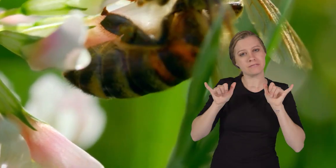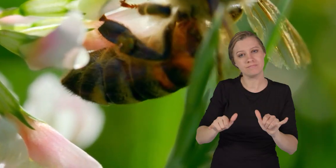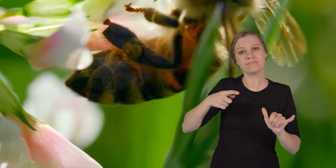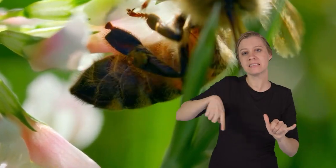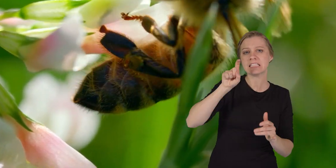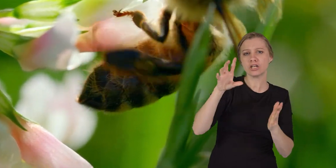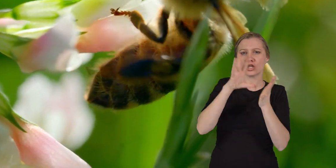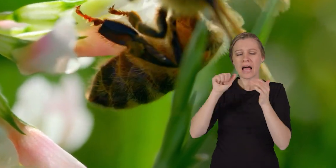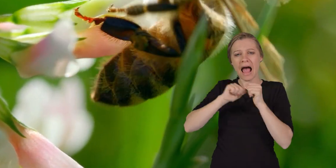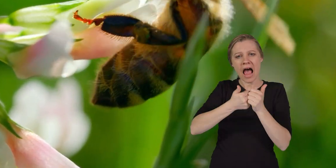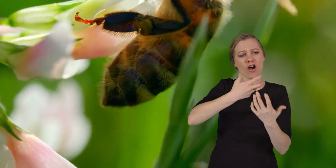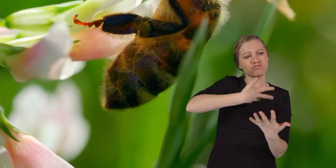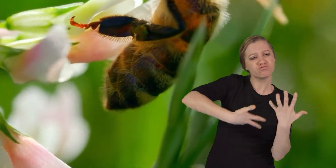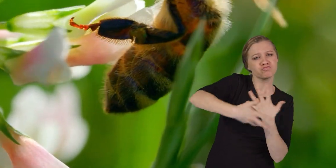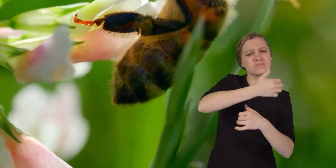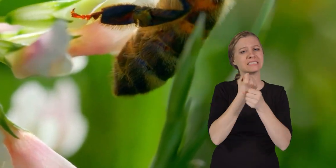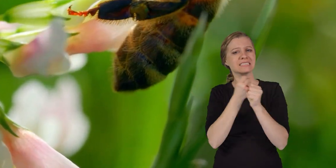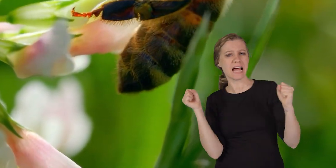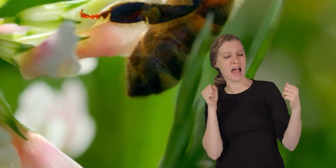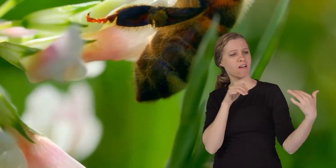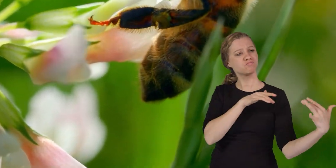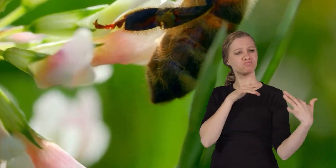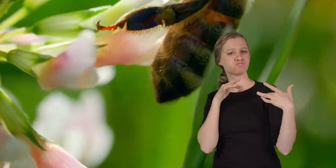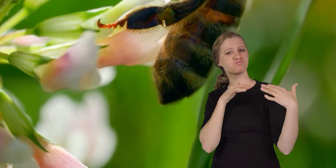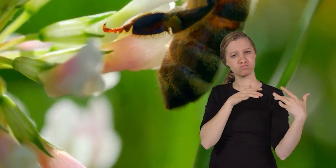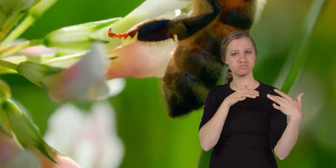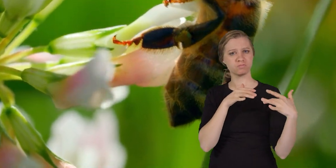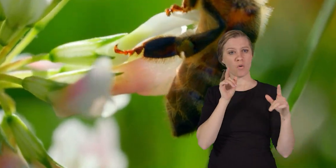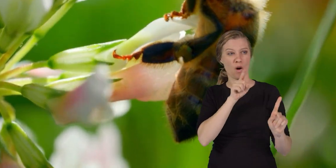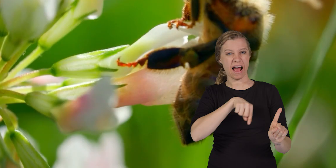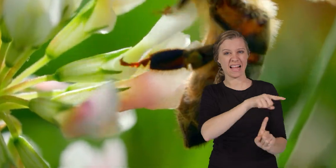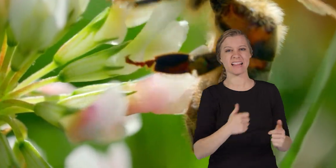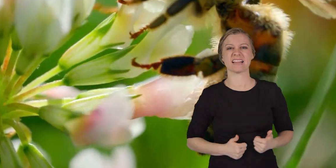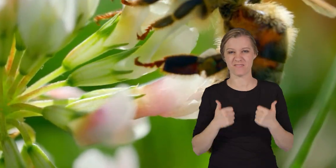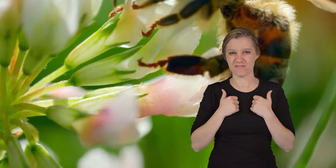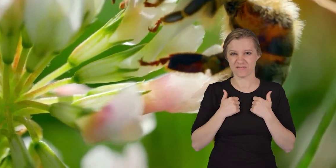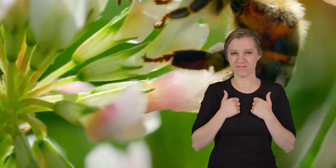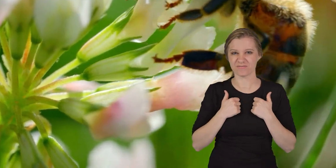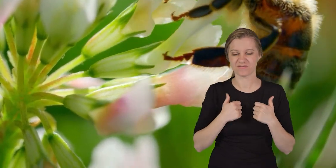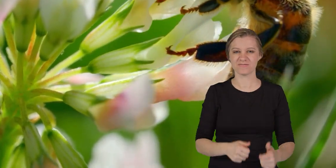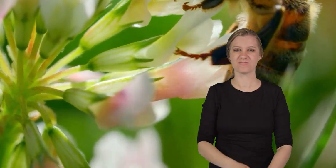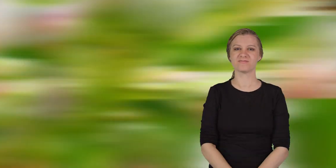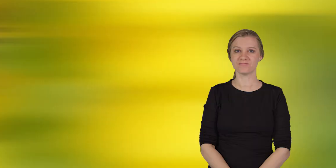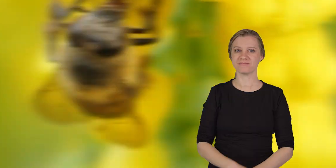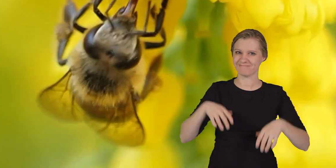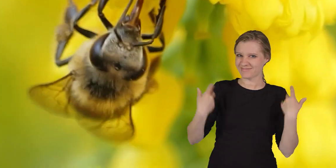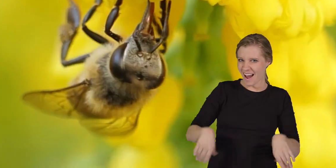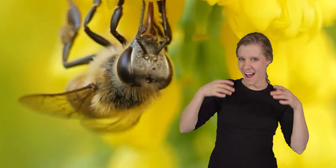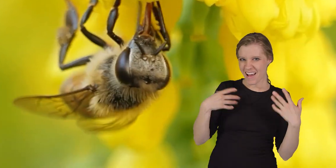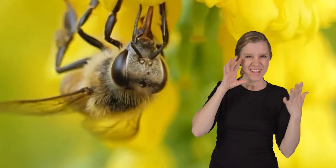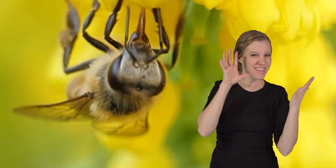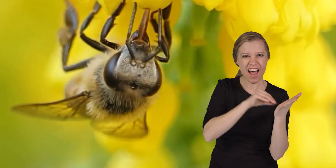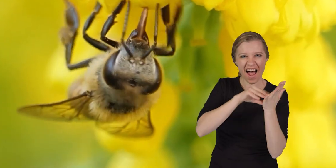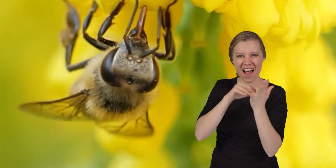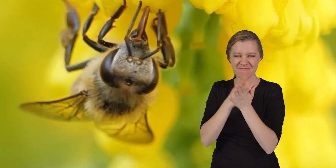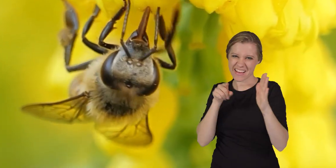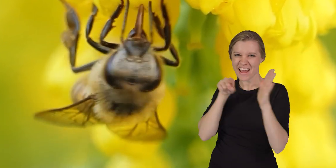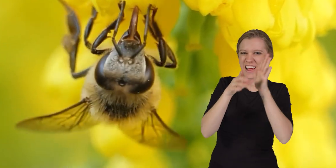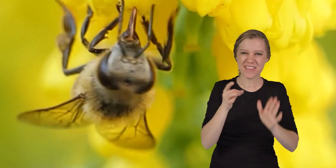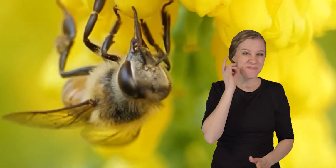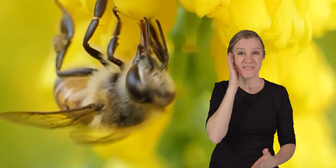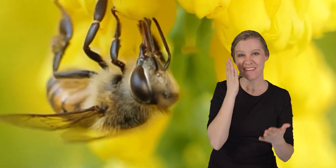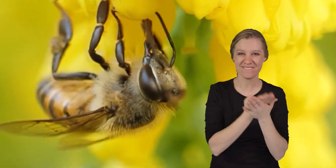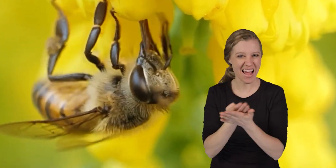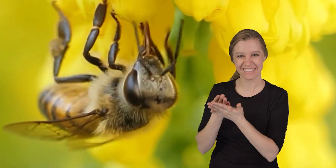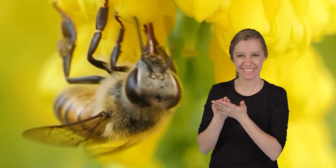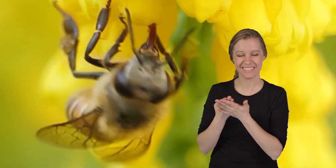not endangered, we need to learn to coexist with them safely in the places where they live. Wow, we just learned